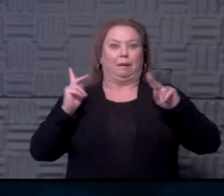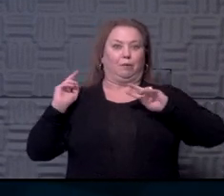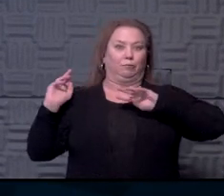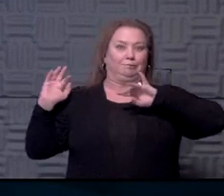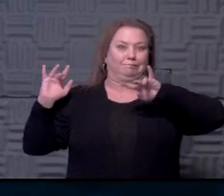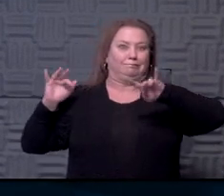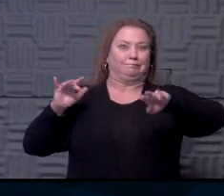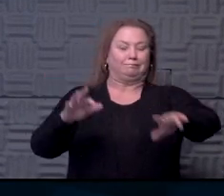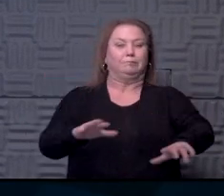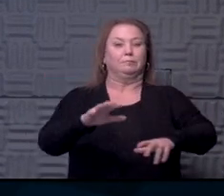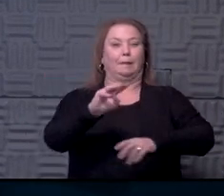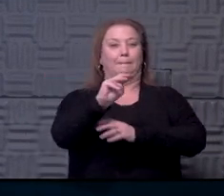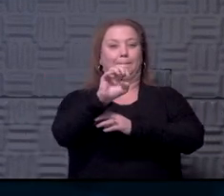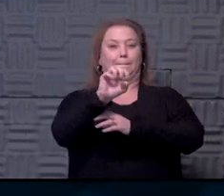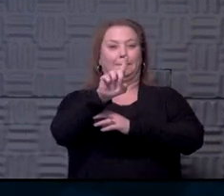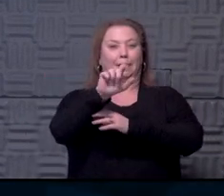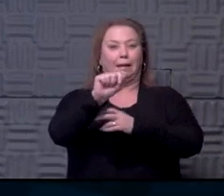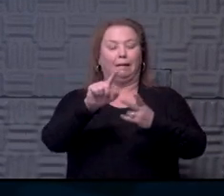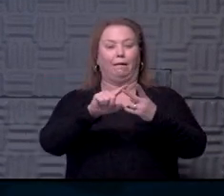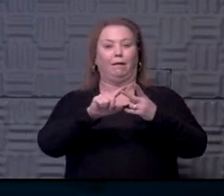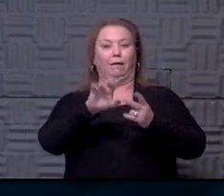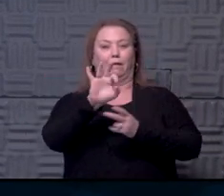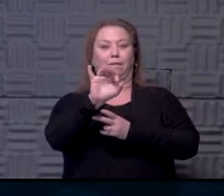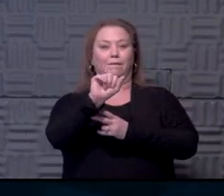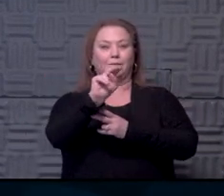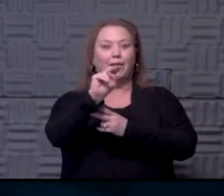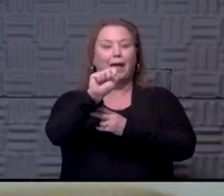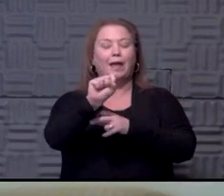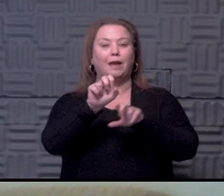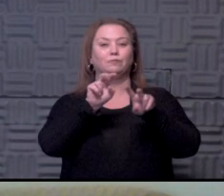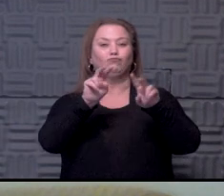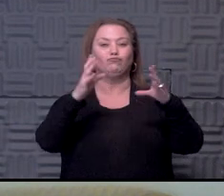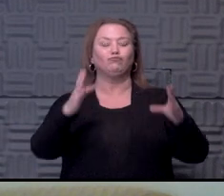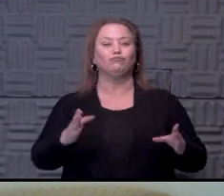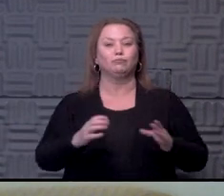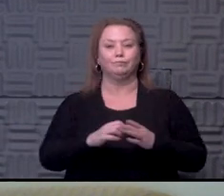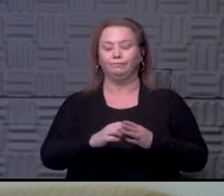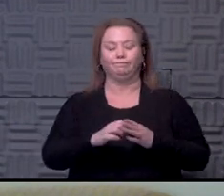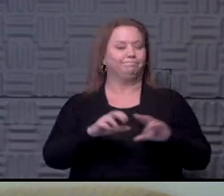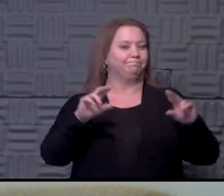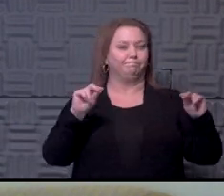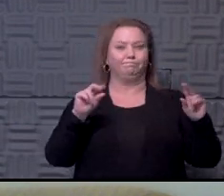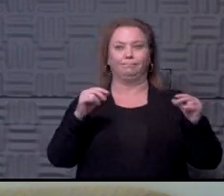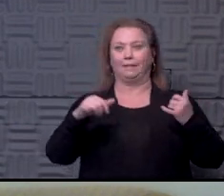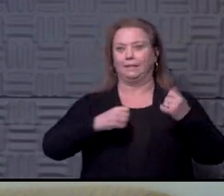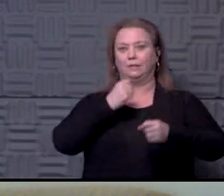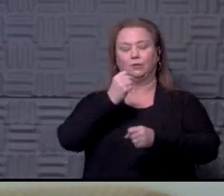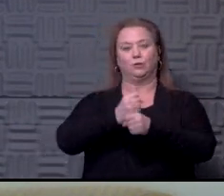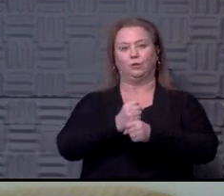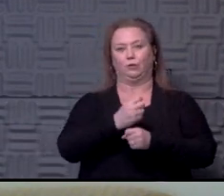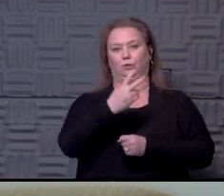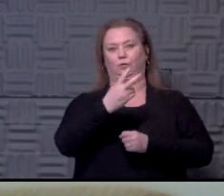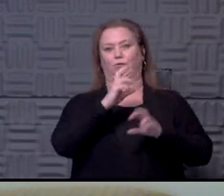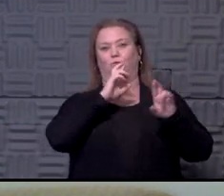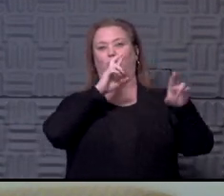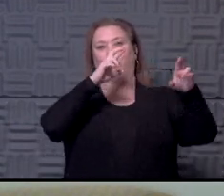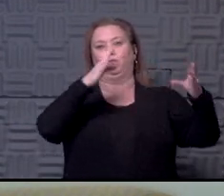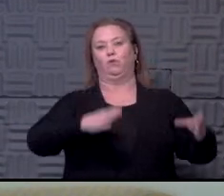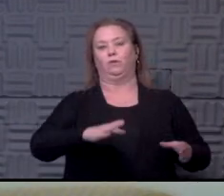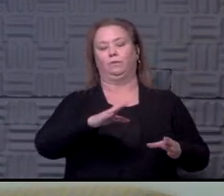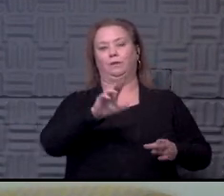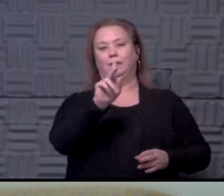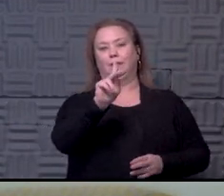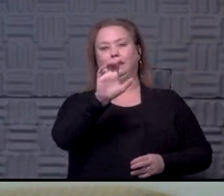spectators. Is that the same this year? No, not at all. We only have, I think, two reporters from the Star